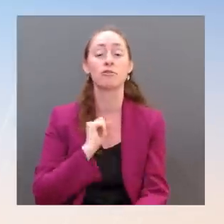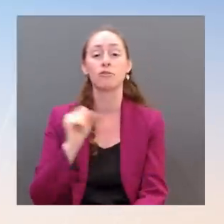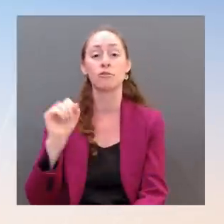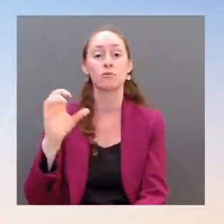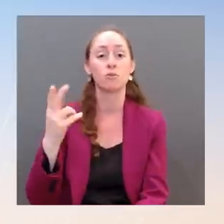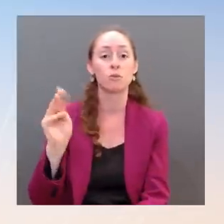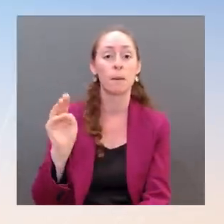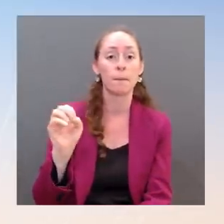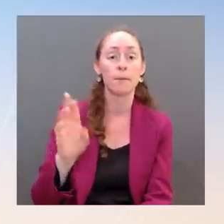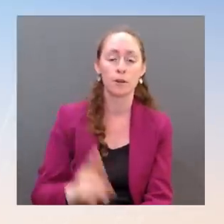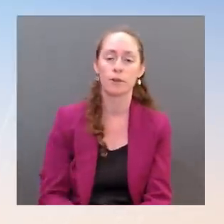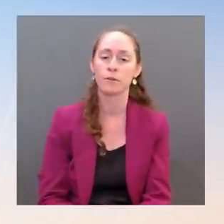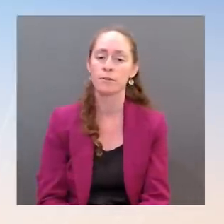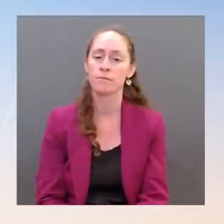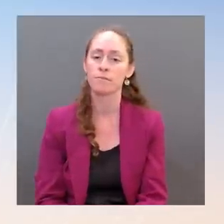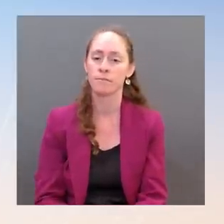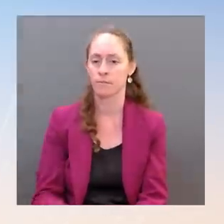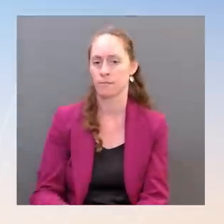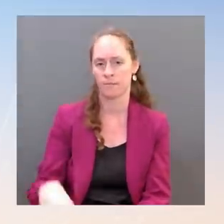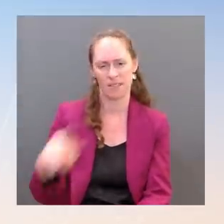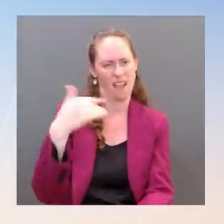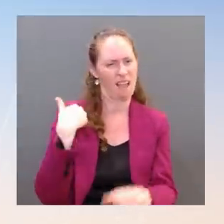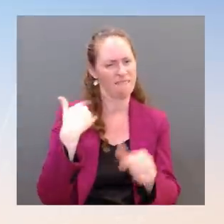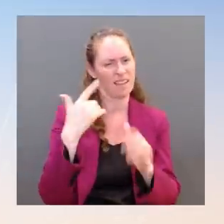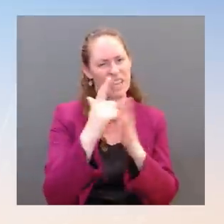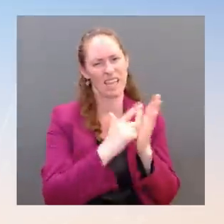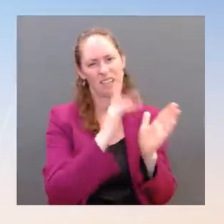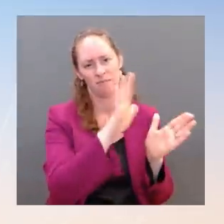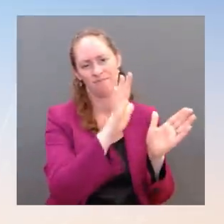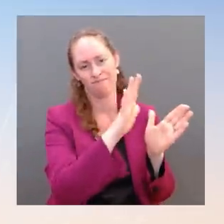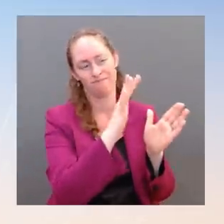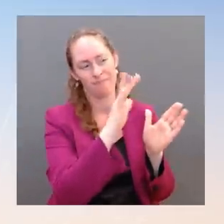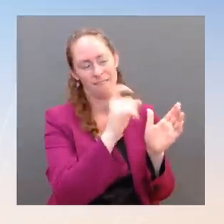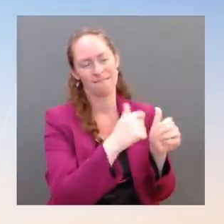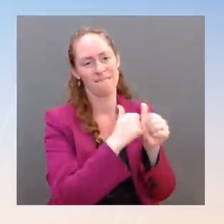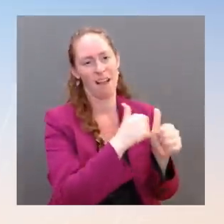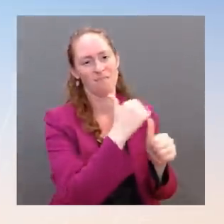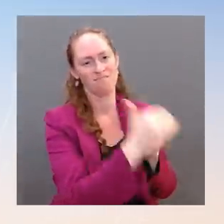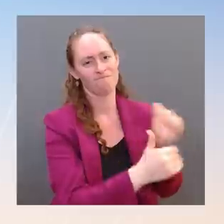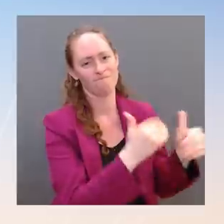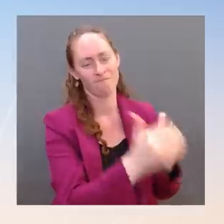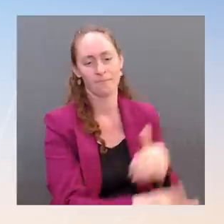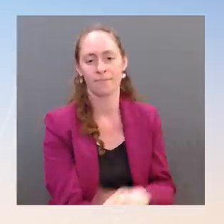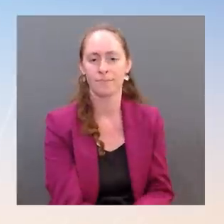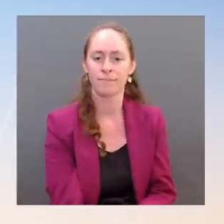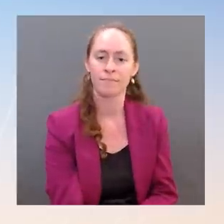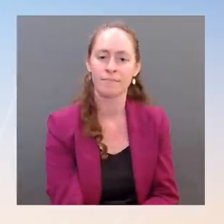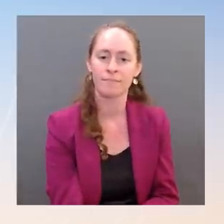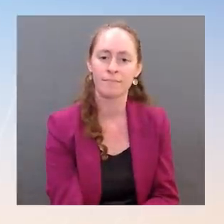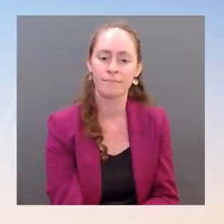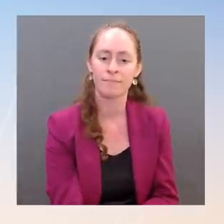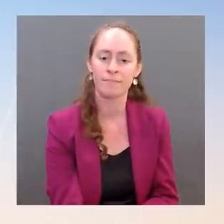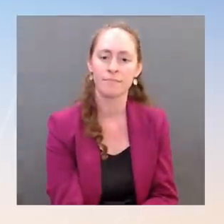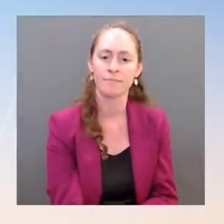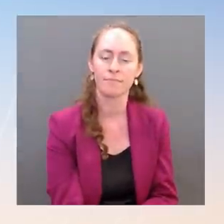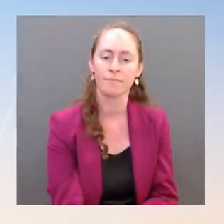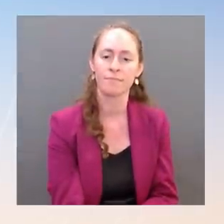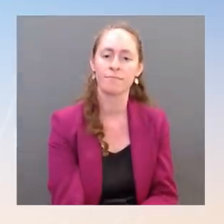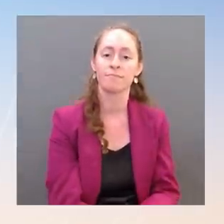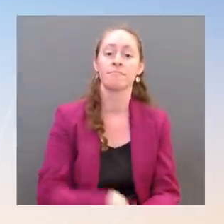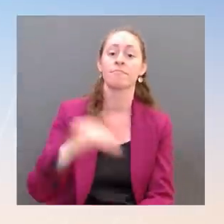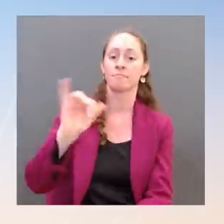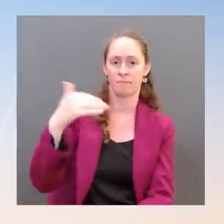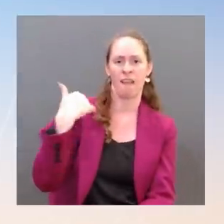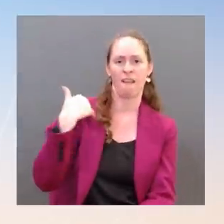on that and to do that. And finally, on the question of a gun violence coordinator, I was asked that yesterday. I think I was asked specifically about an office.